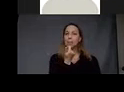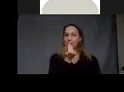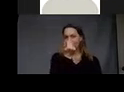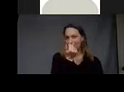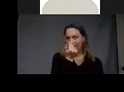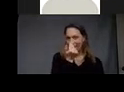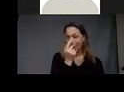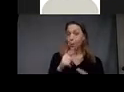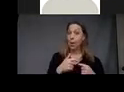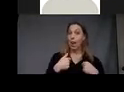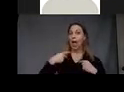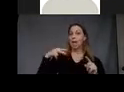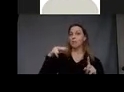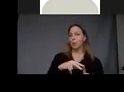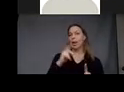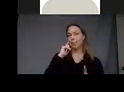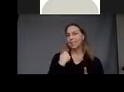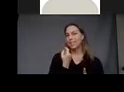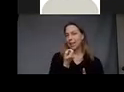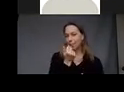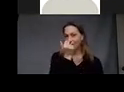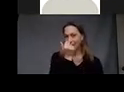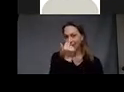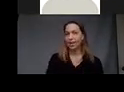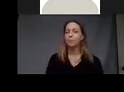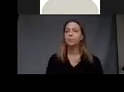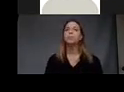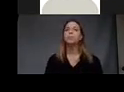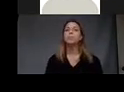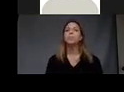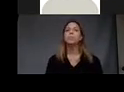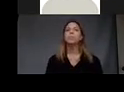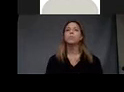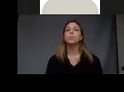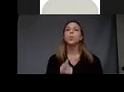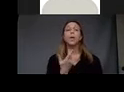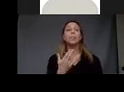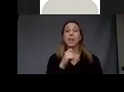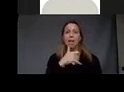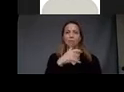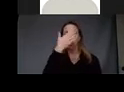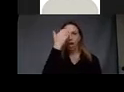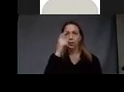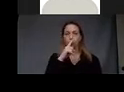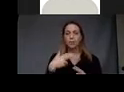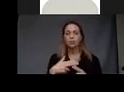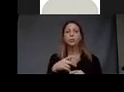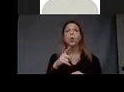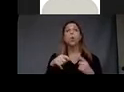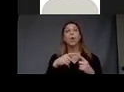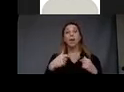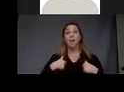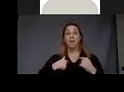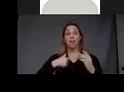least when I look at it. and, and, so one thing I didn't say to you before is that when I do a painting, I always